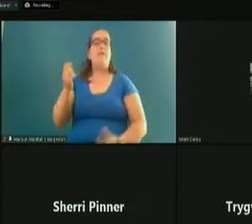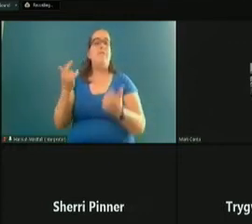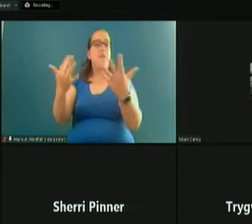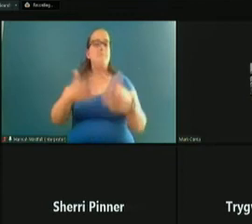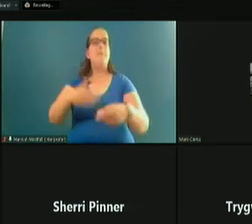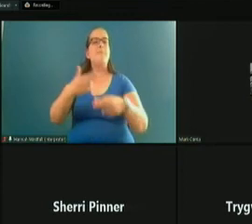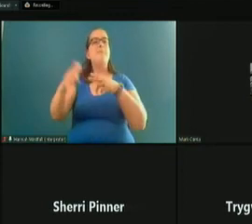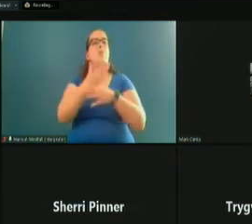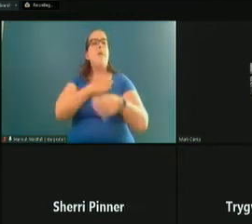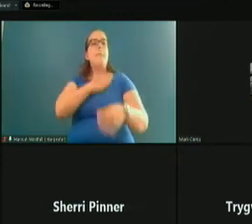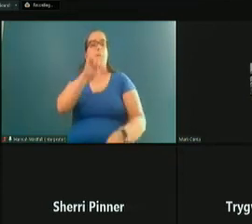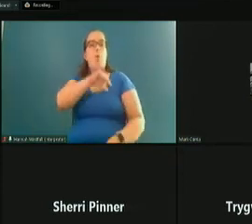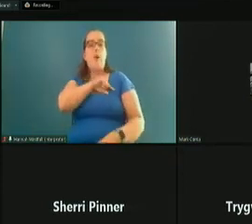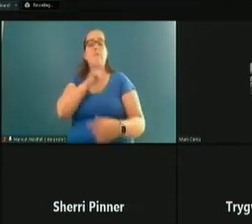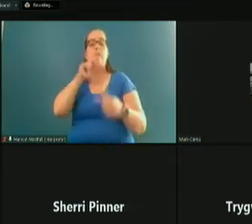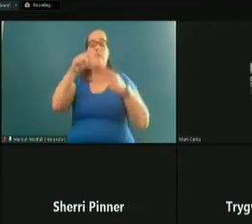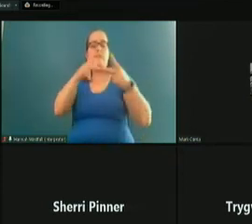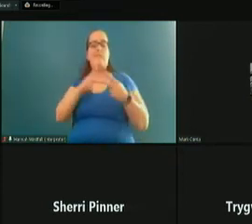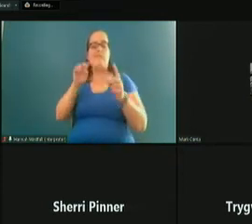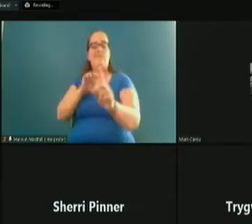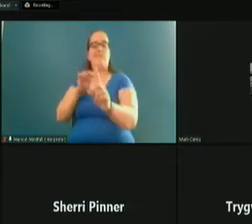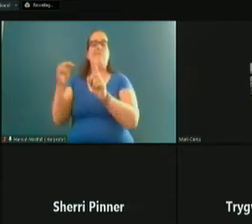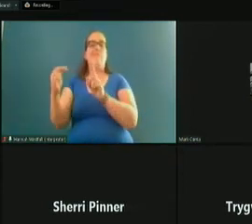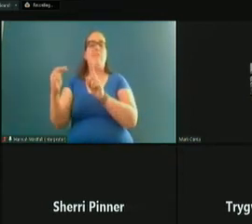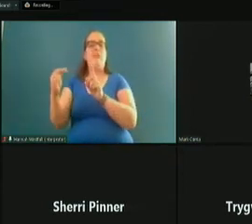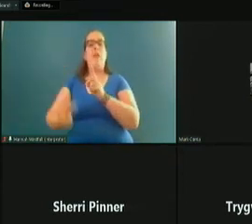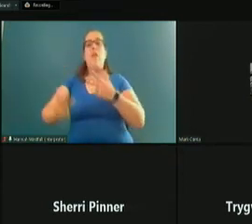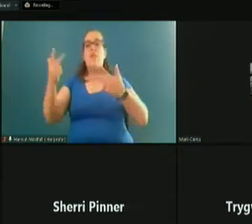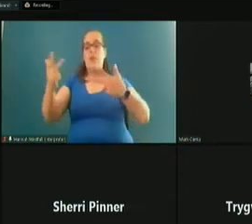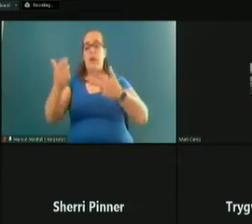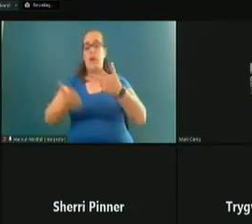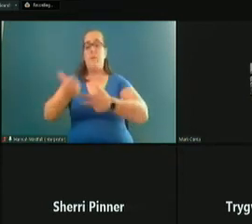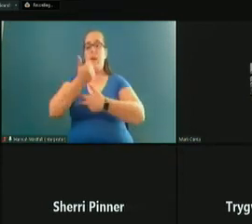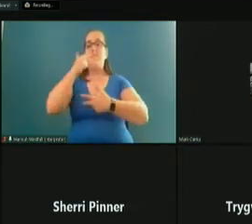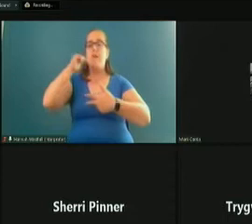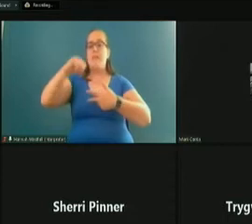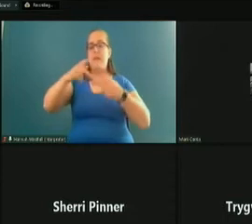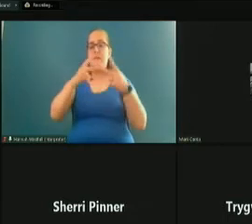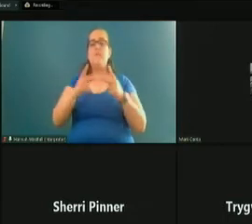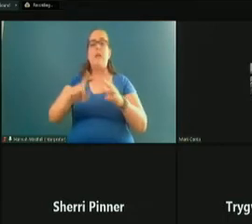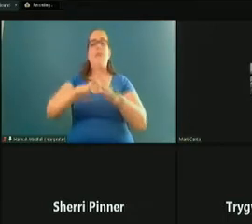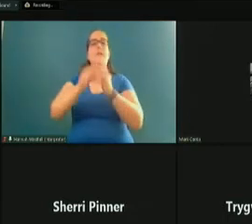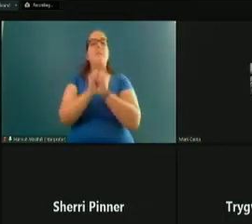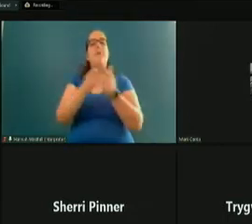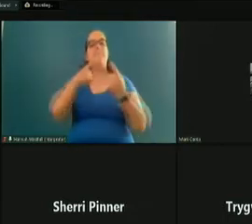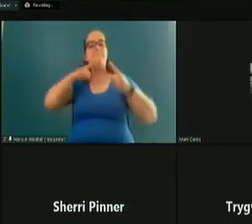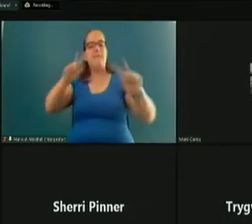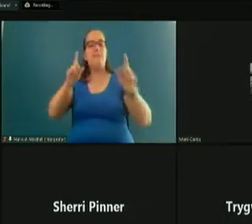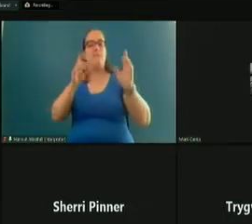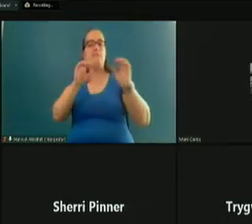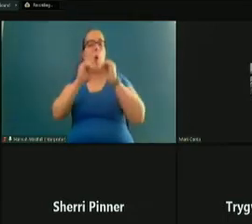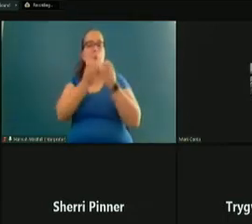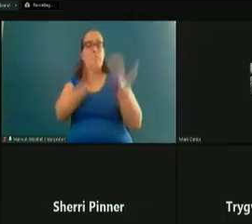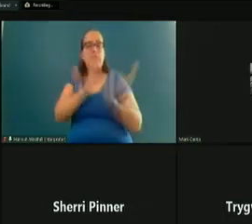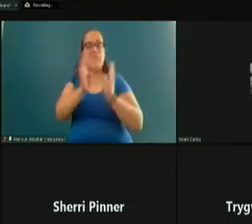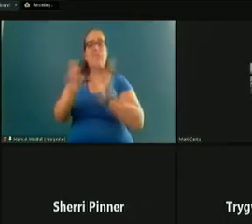position through the lens of the Board of County Commissioners. Three priorities for this position beginning with effective organizational leadership. For